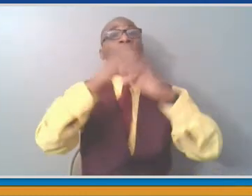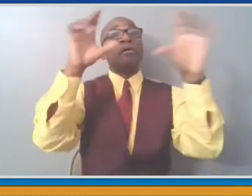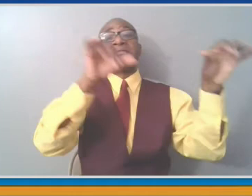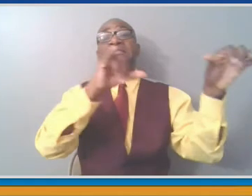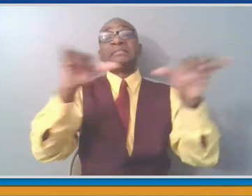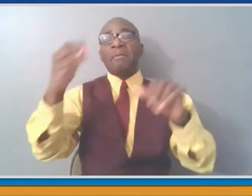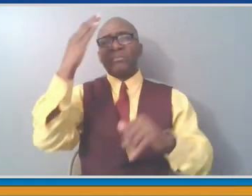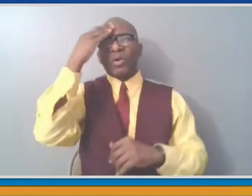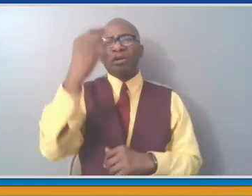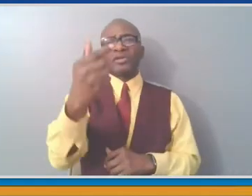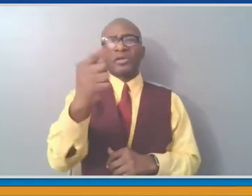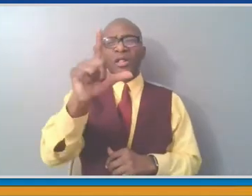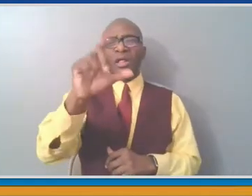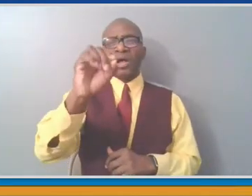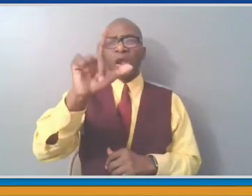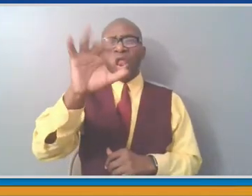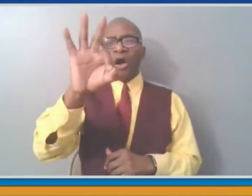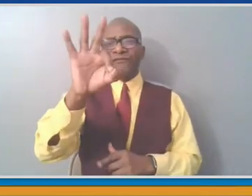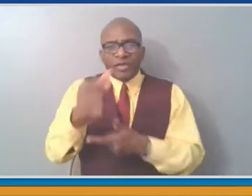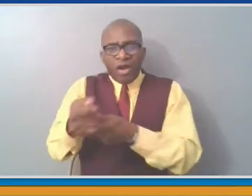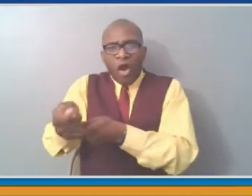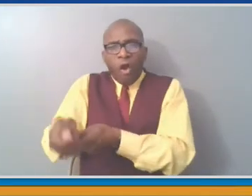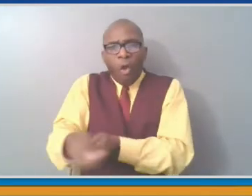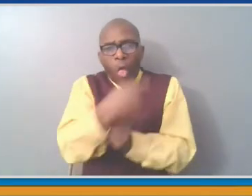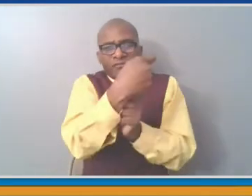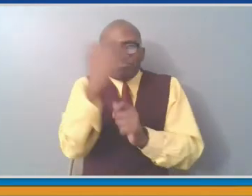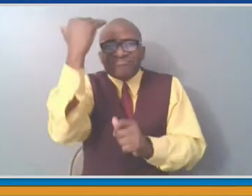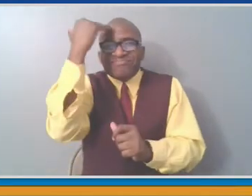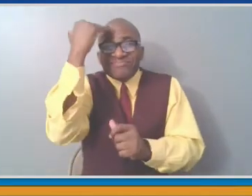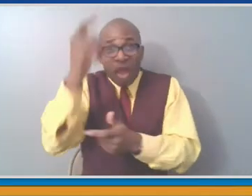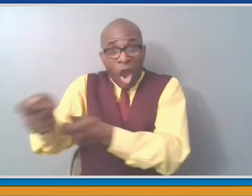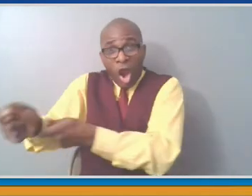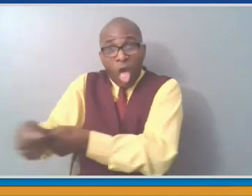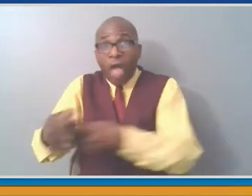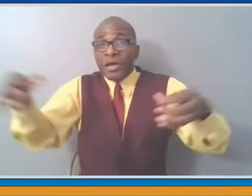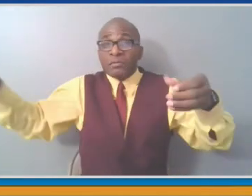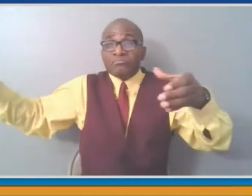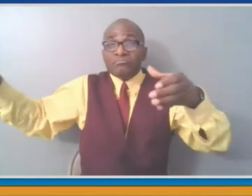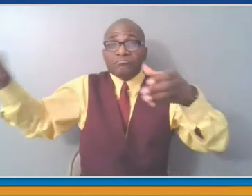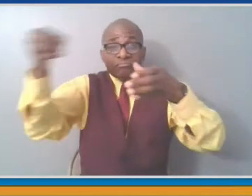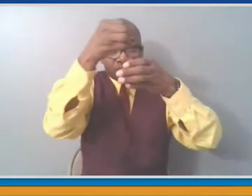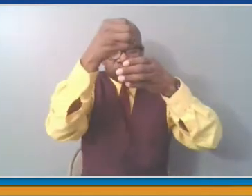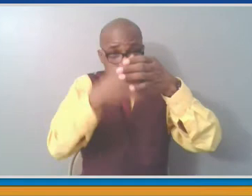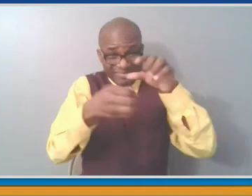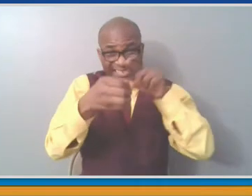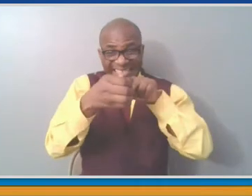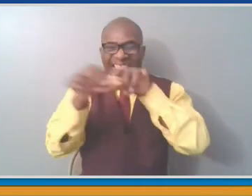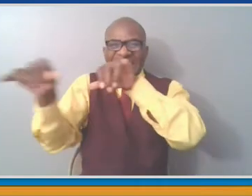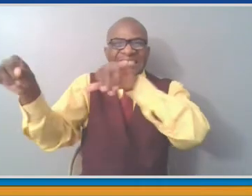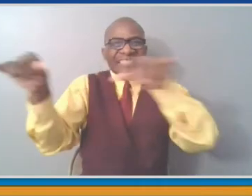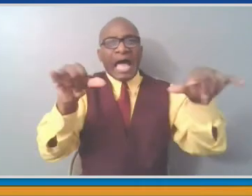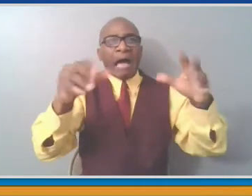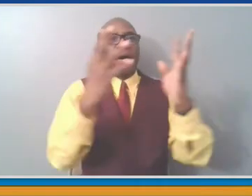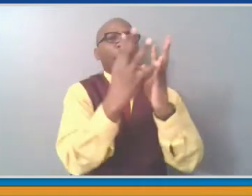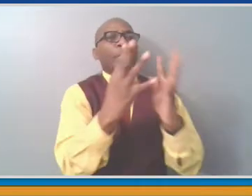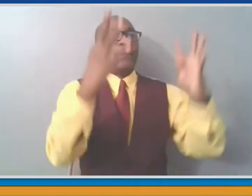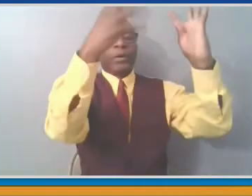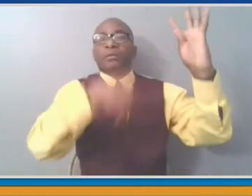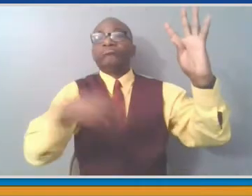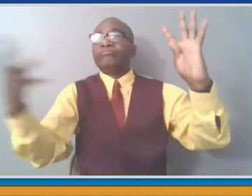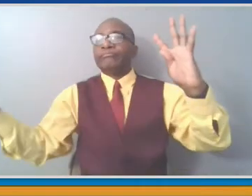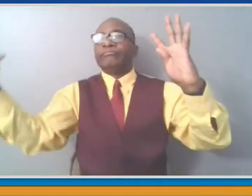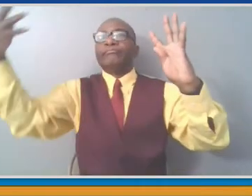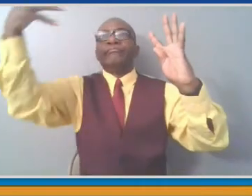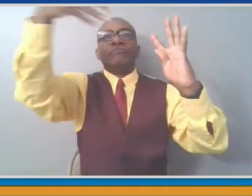golf, you take a disc, a frisbee, and you throw it from a tee box, and the number of throws that it takes for you to put it in a basket